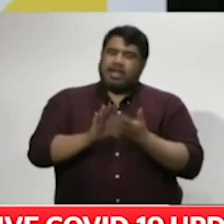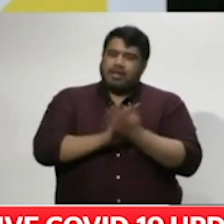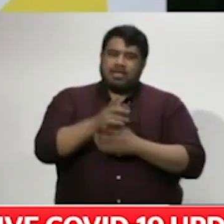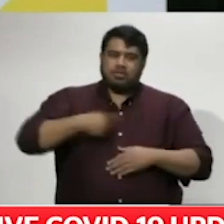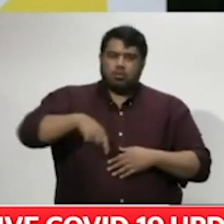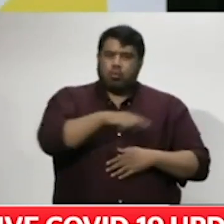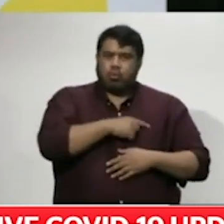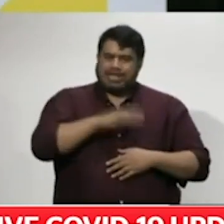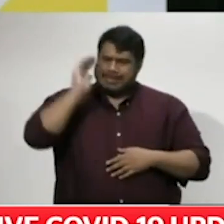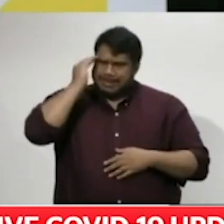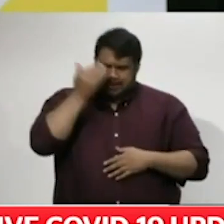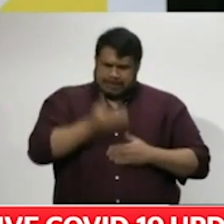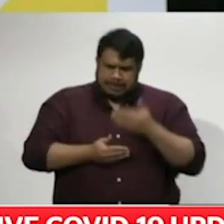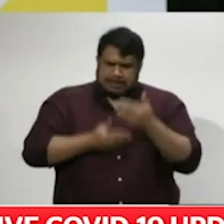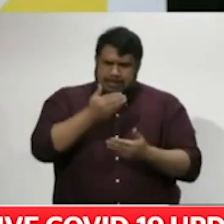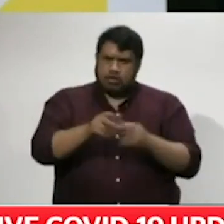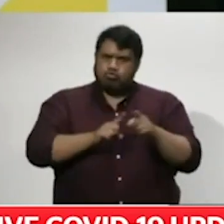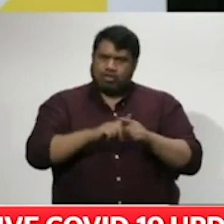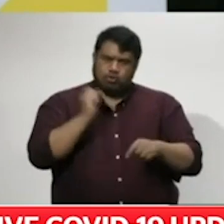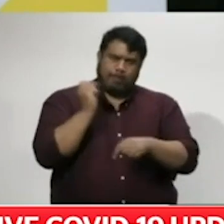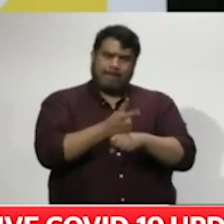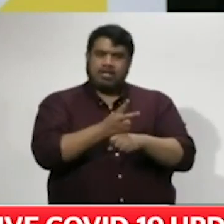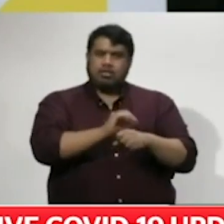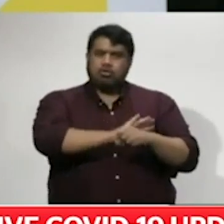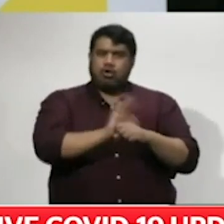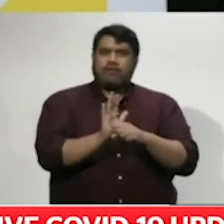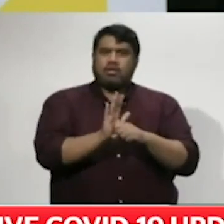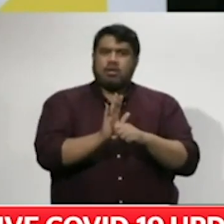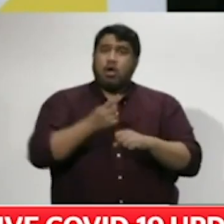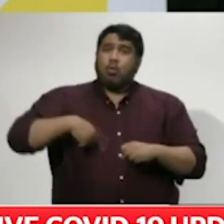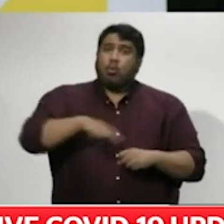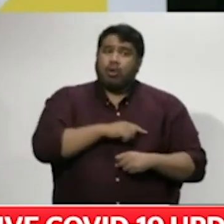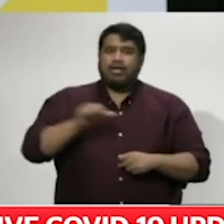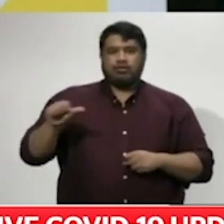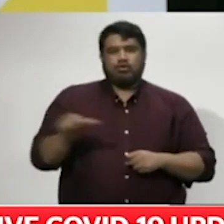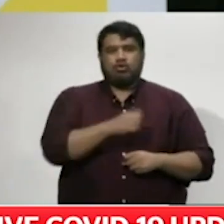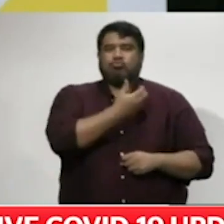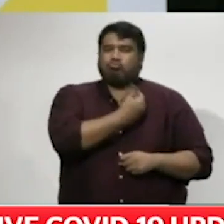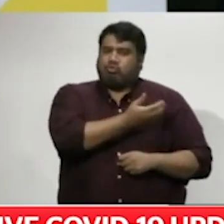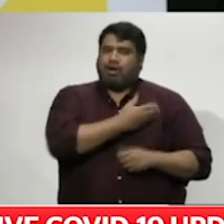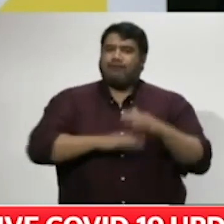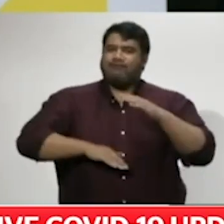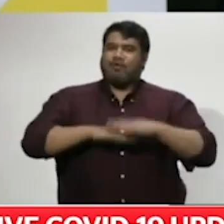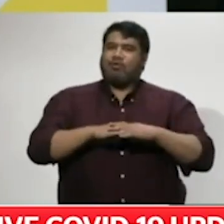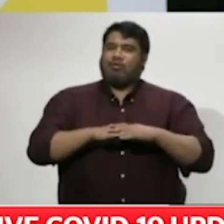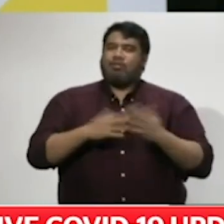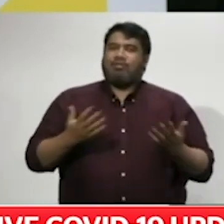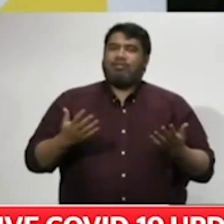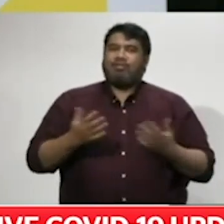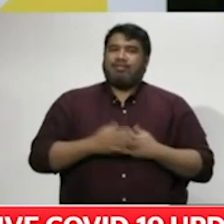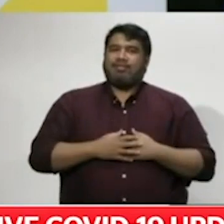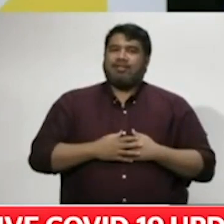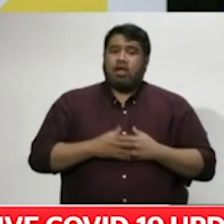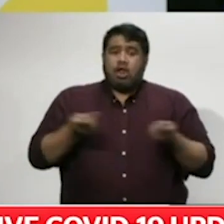of winning the fight against COVID-19 that we can all be undeniably proud of. It points to our lockdown doing